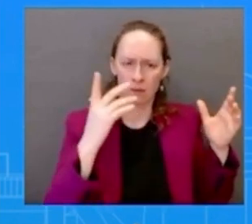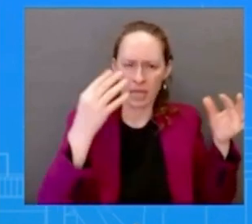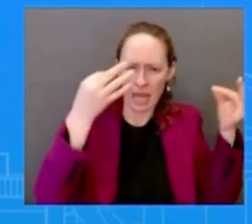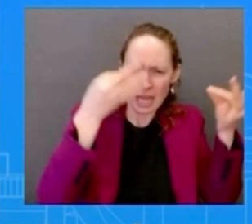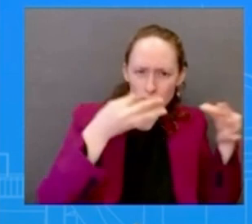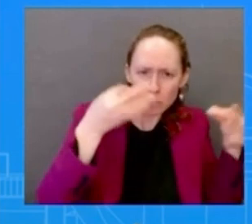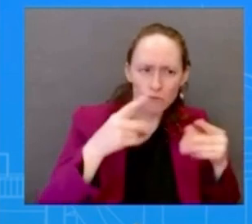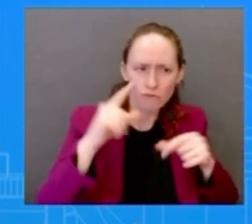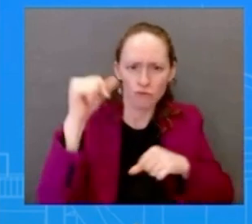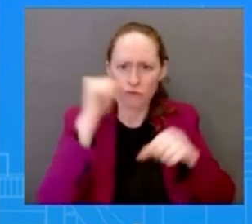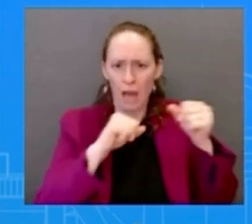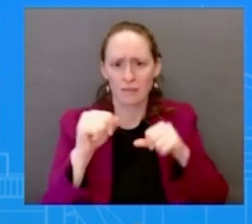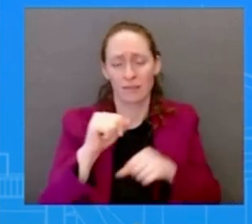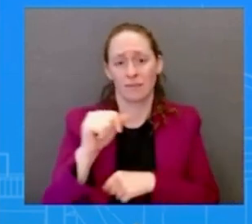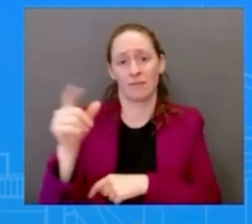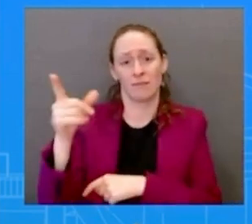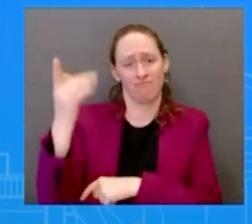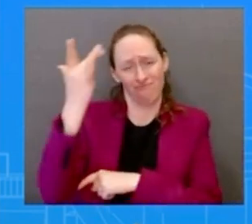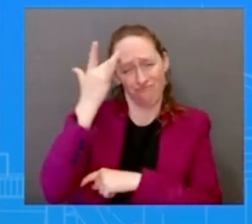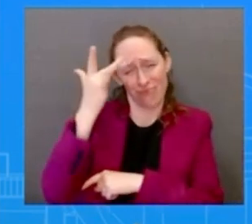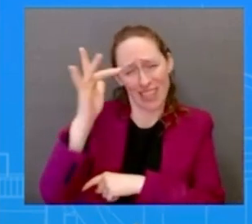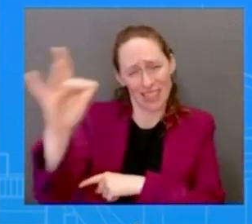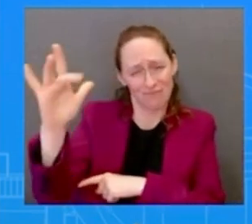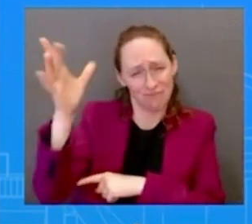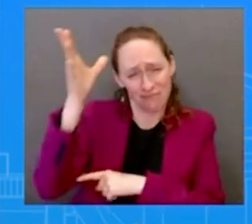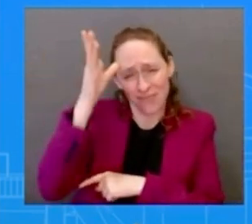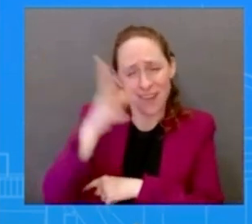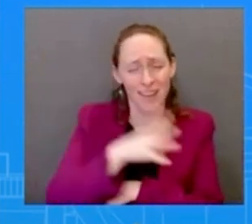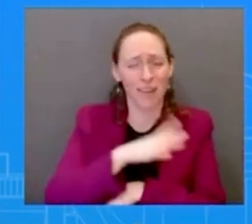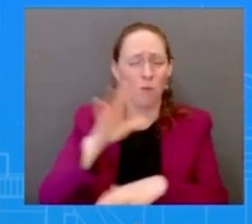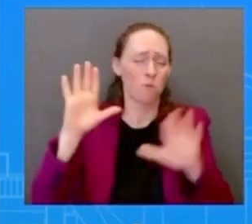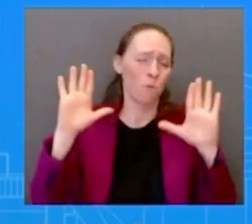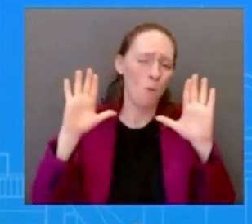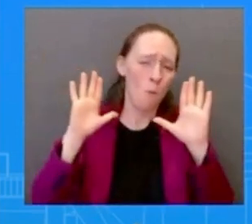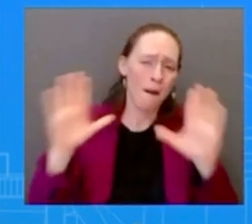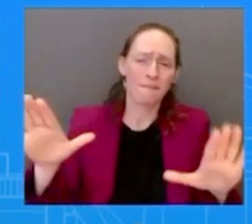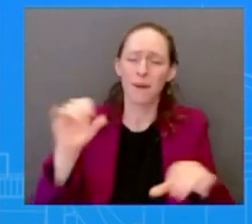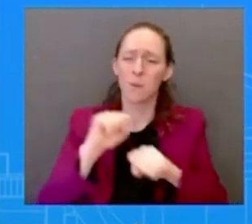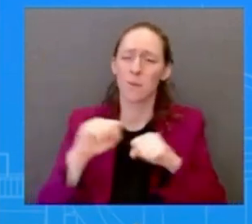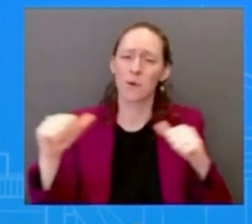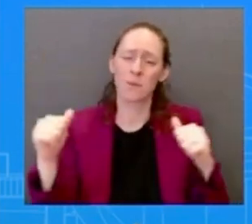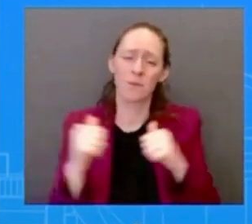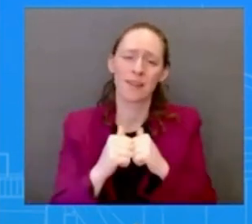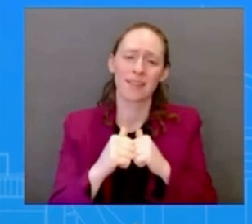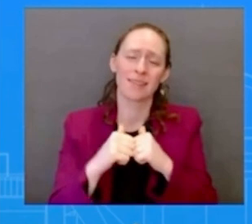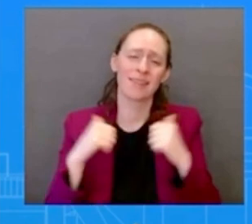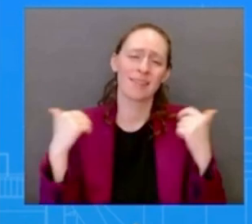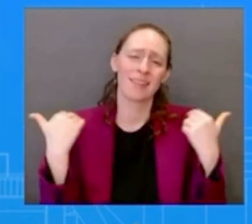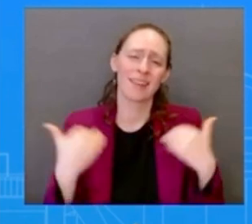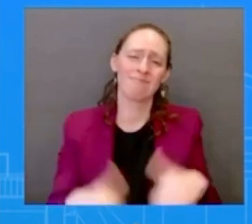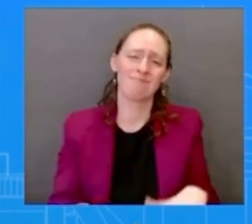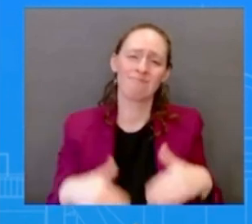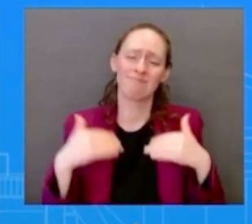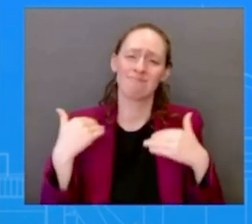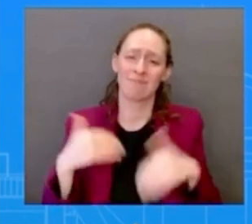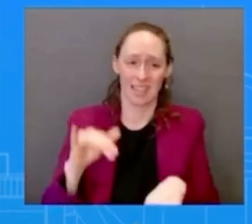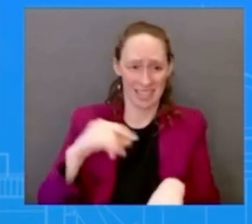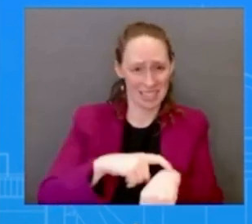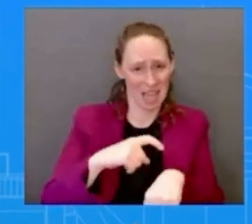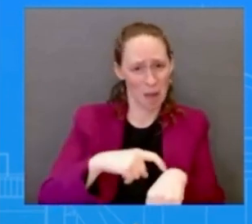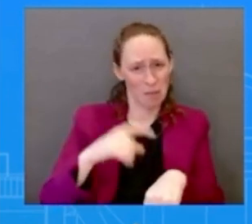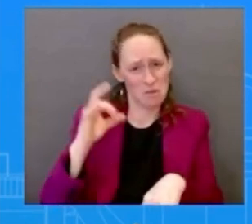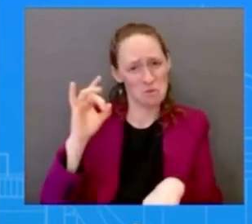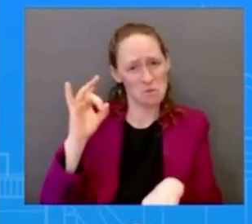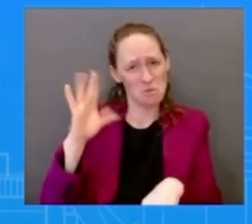fantastic in that role those were difficult days as you all know working around the clock and Kevin was exactly the right person for the job